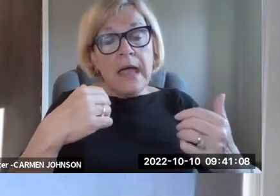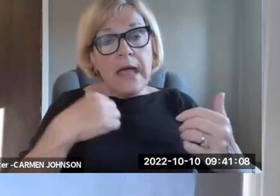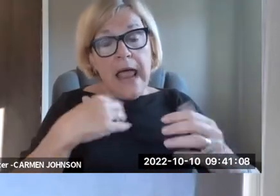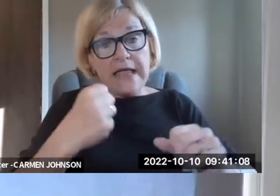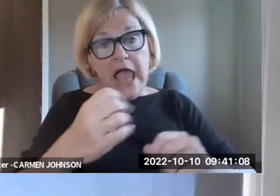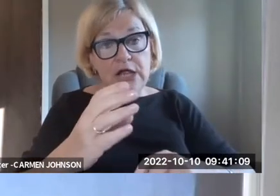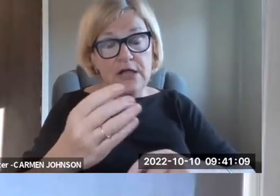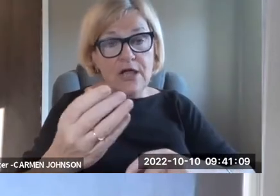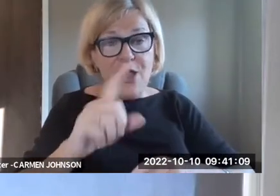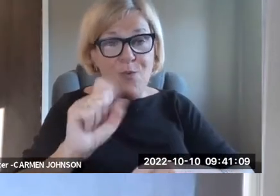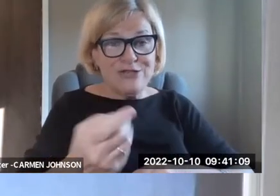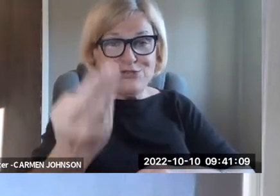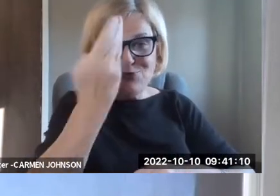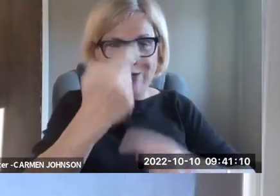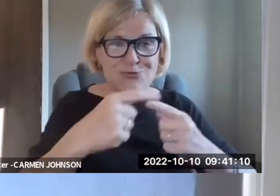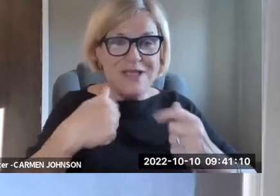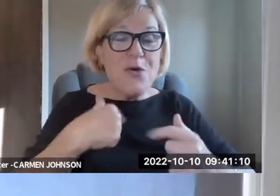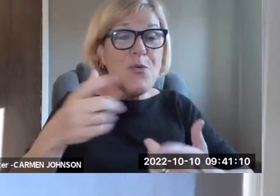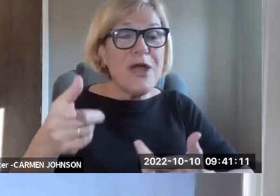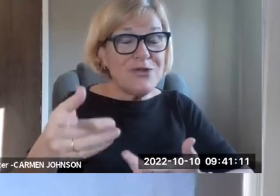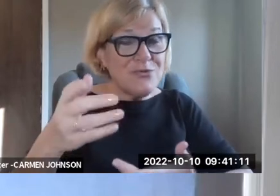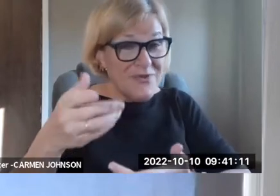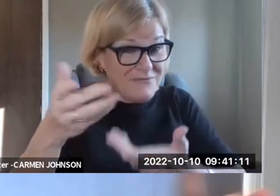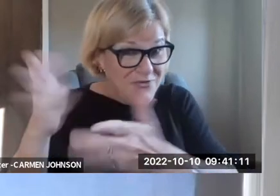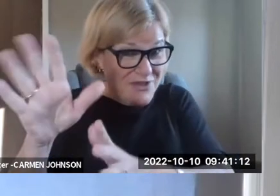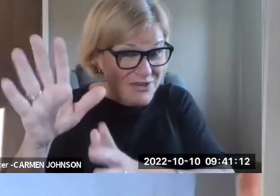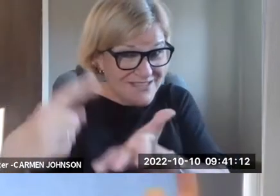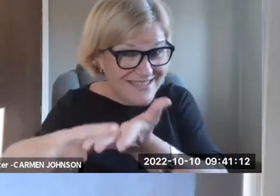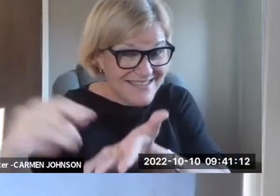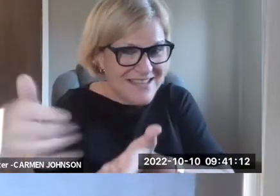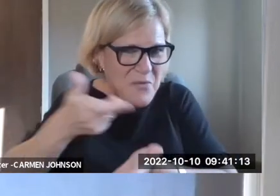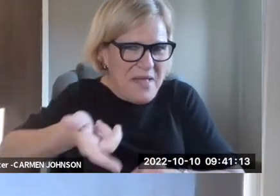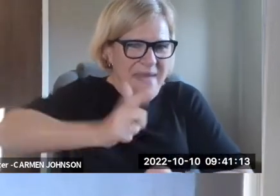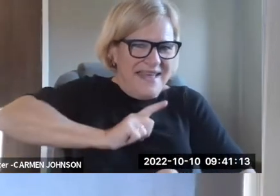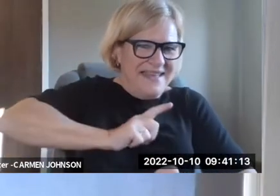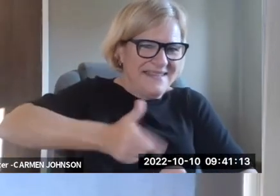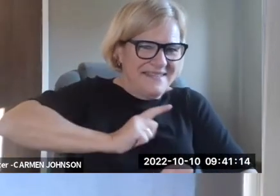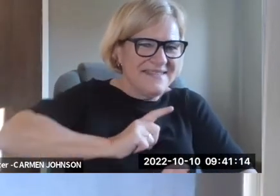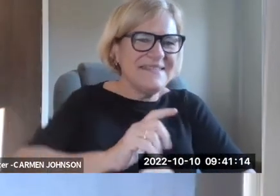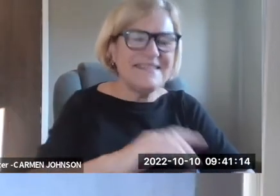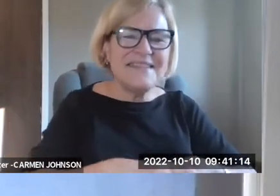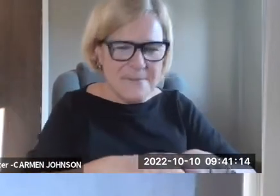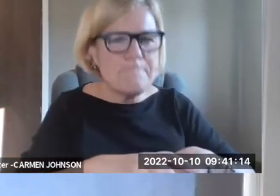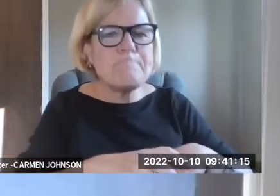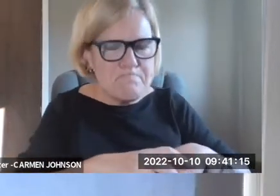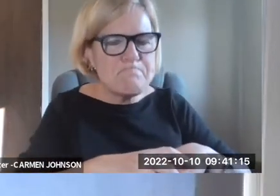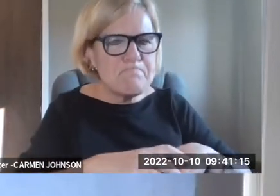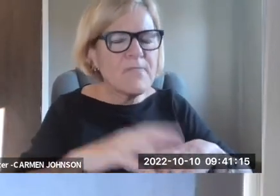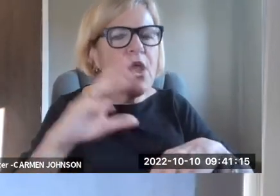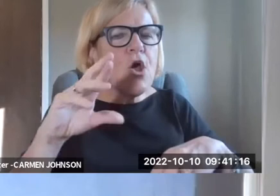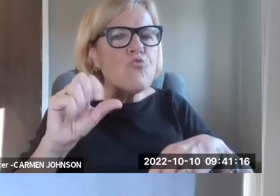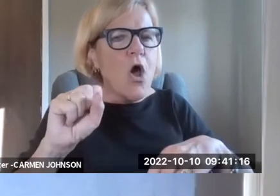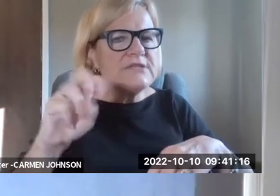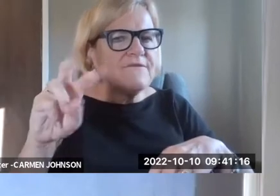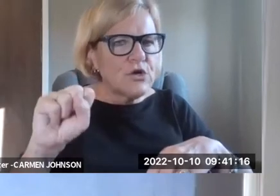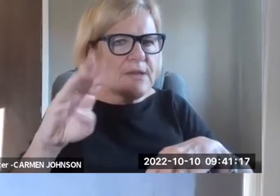accommodation has made it impossible to grieve. Um, and I want to come back. I had got a direct question. So after Margo, after you talk about the